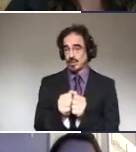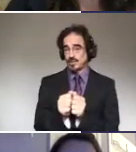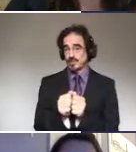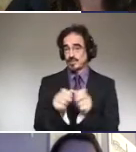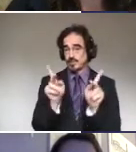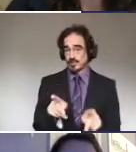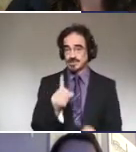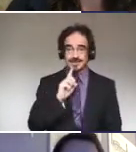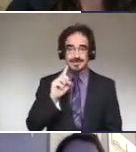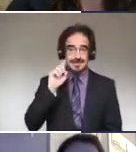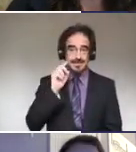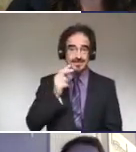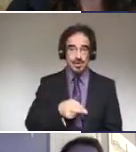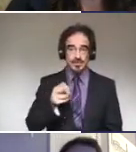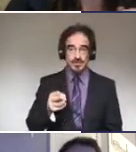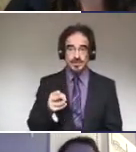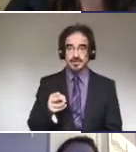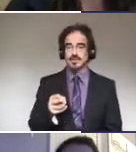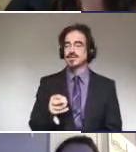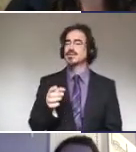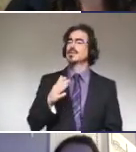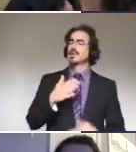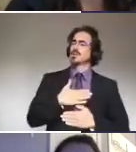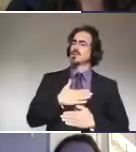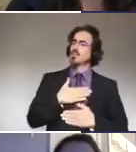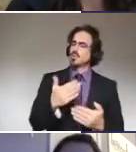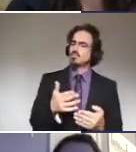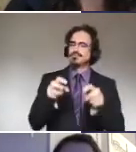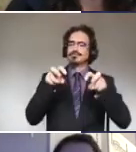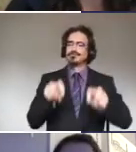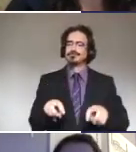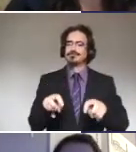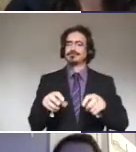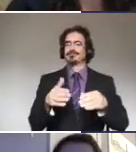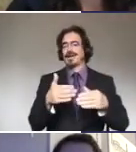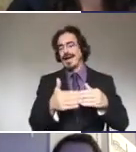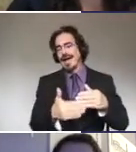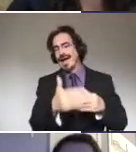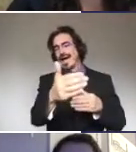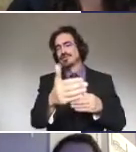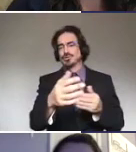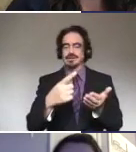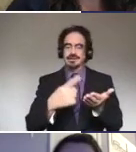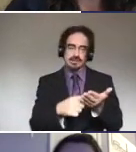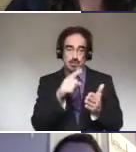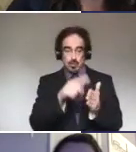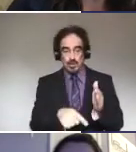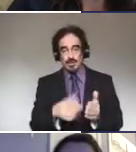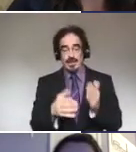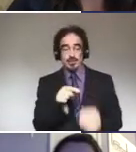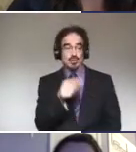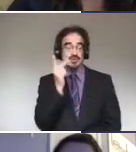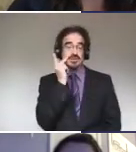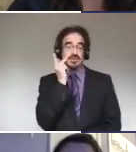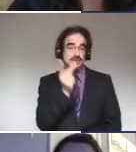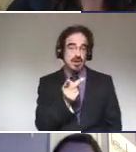being willing to sit with them afterwards to go over what they may have seen, a co-worker, like what happened